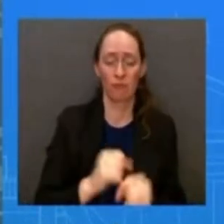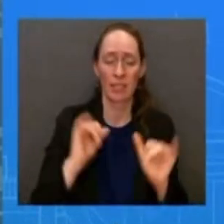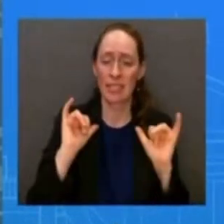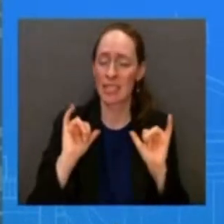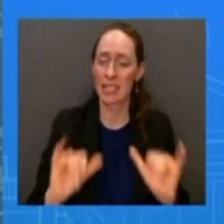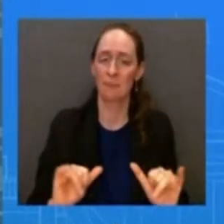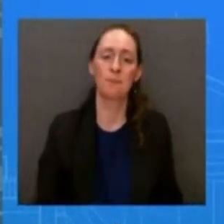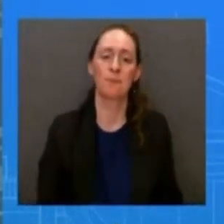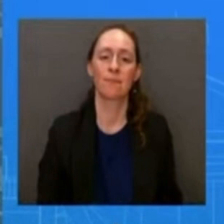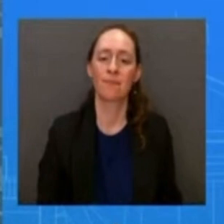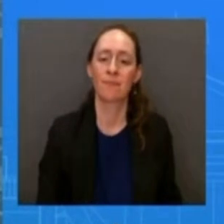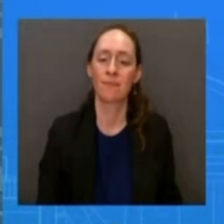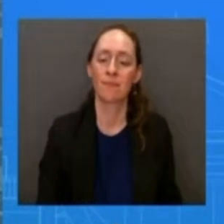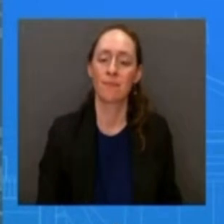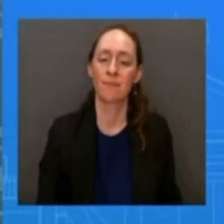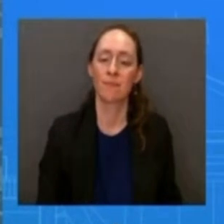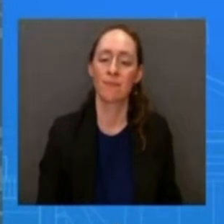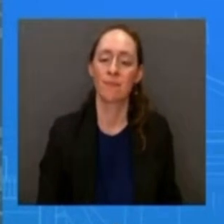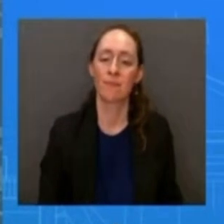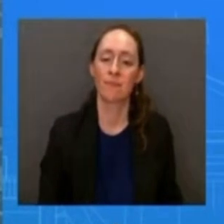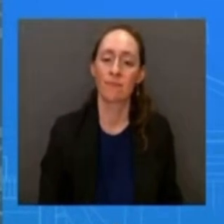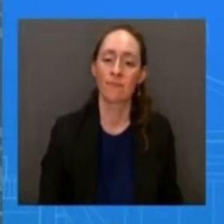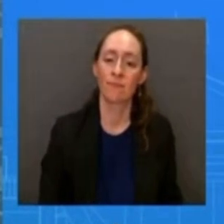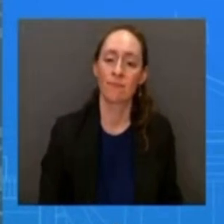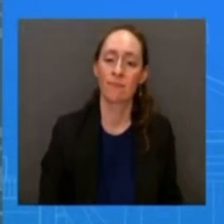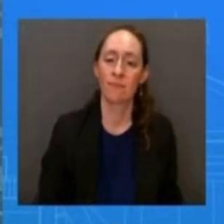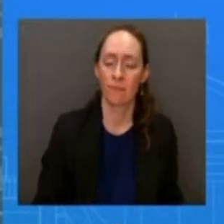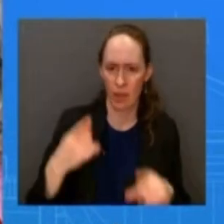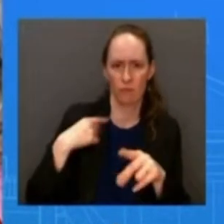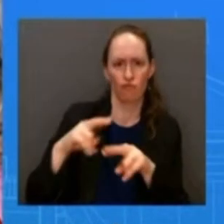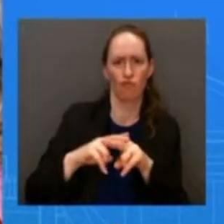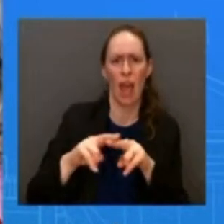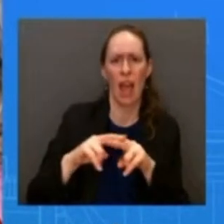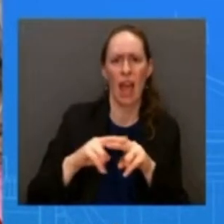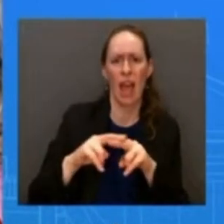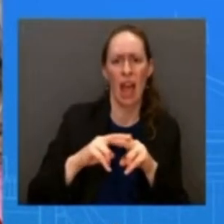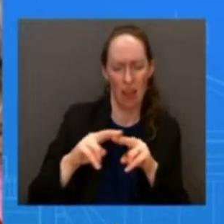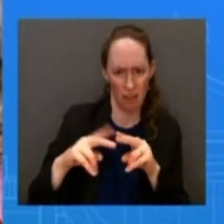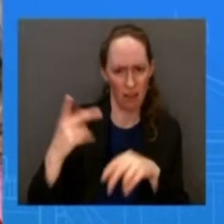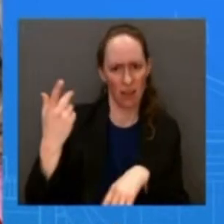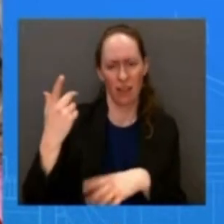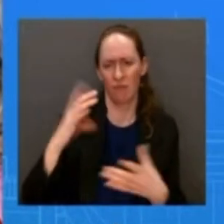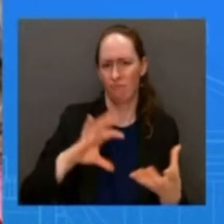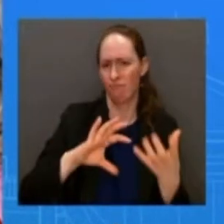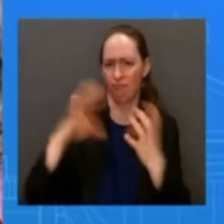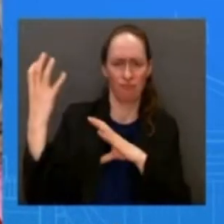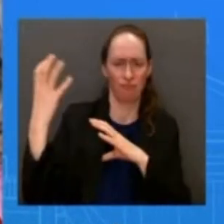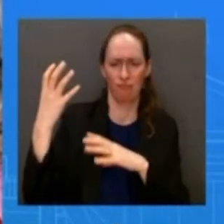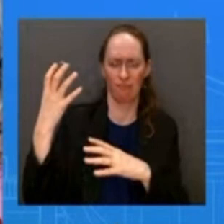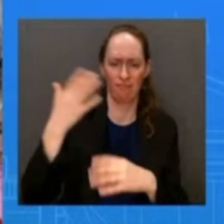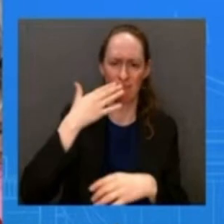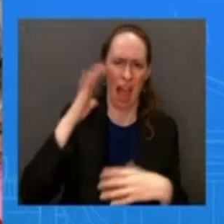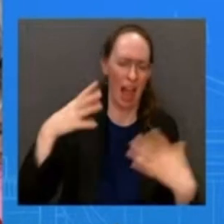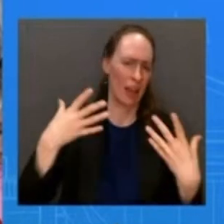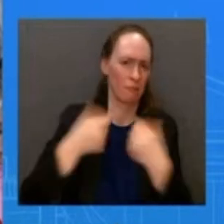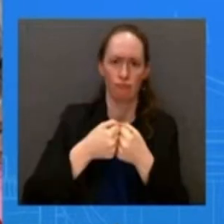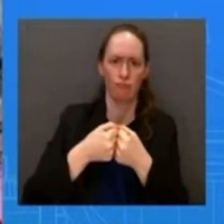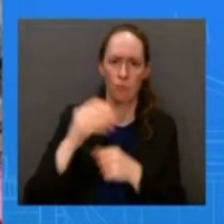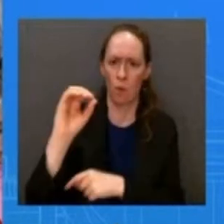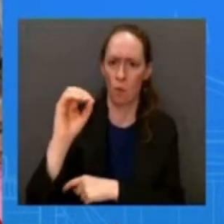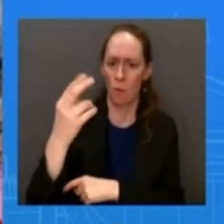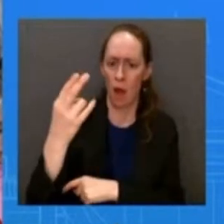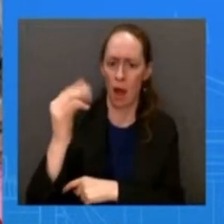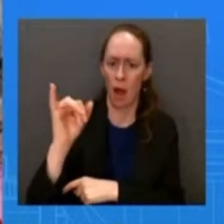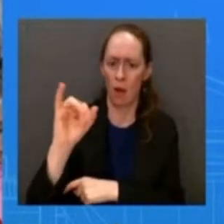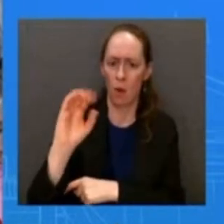derailment in ohio could you give us an update um has the administration received any requests for federal assistance and then